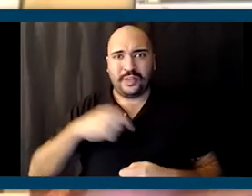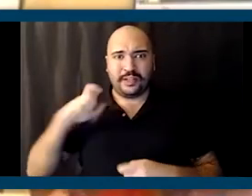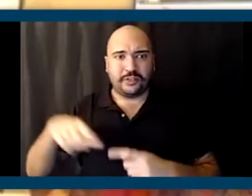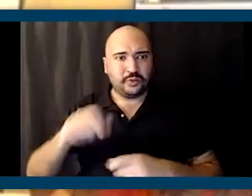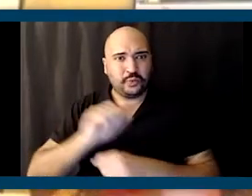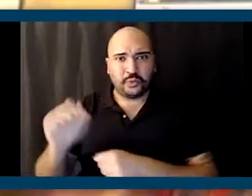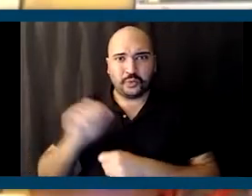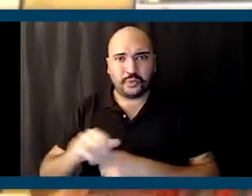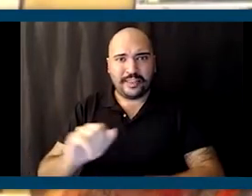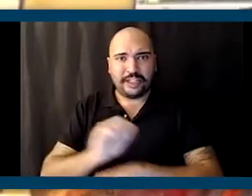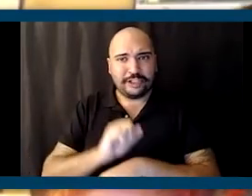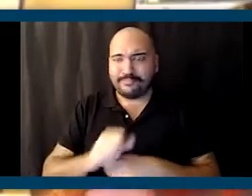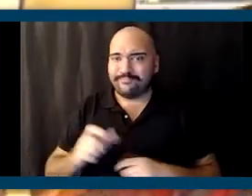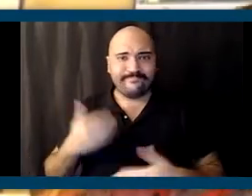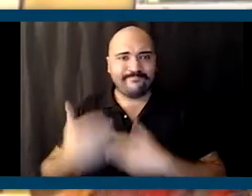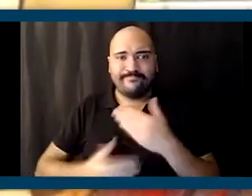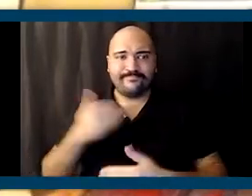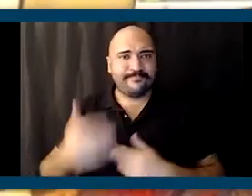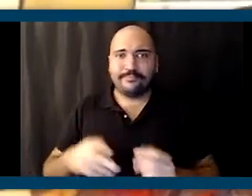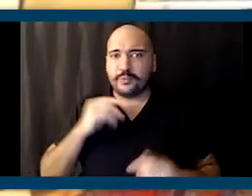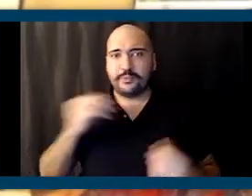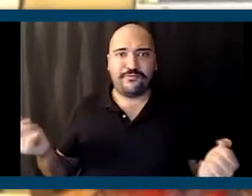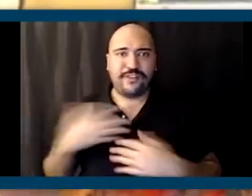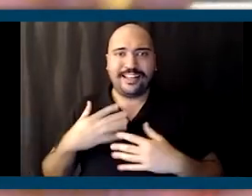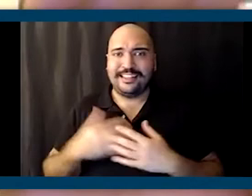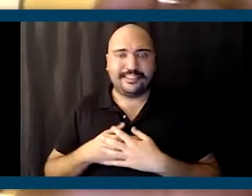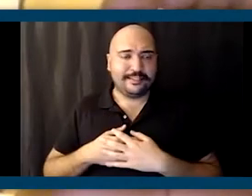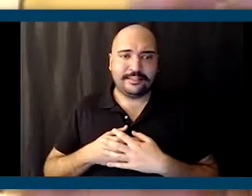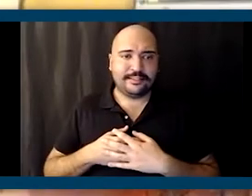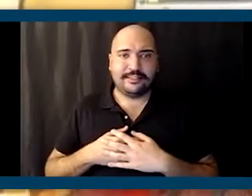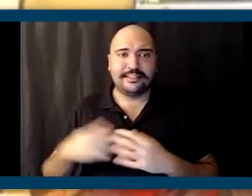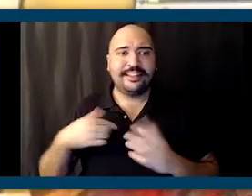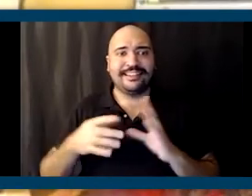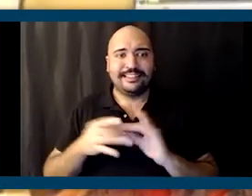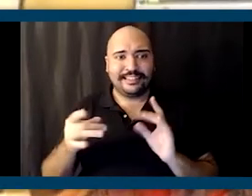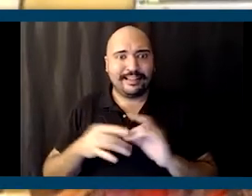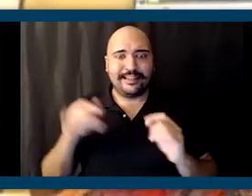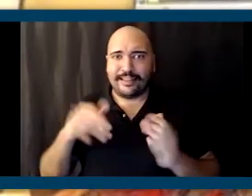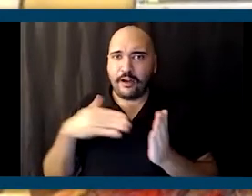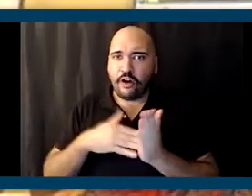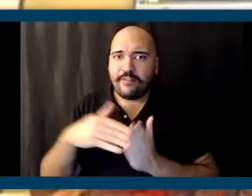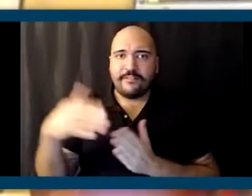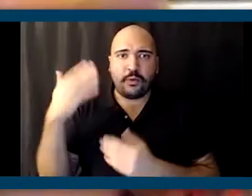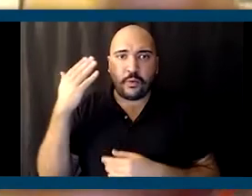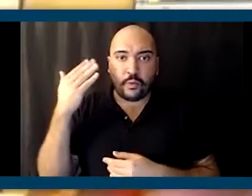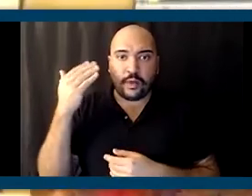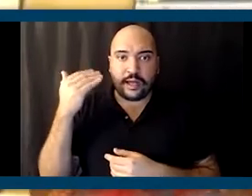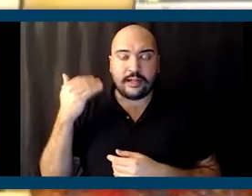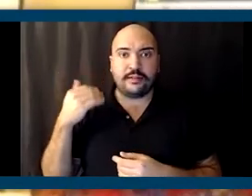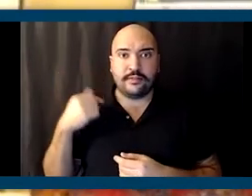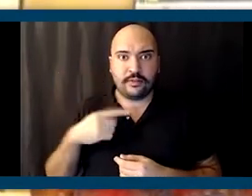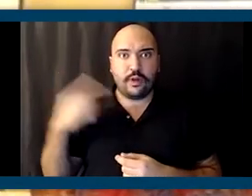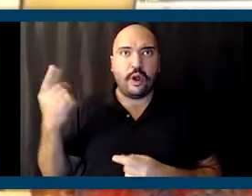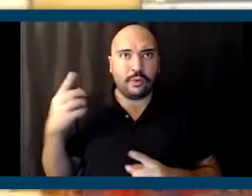work this job. And so I tell people, don't be afraid. You know, and I say that regularly because there have always been